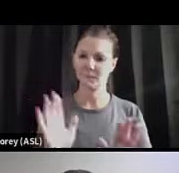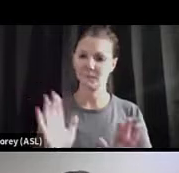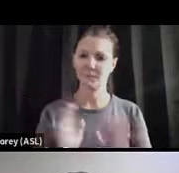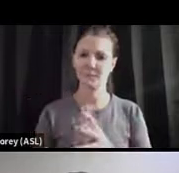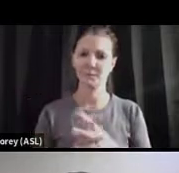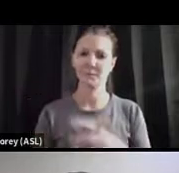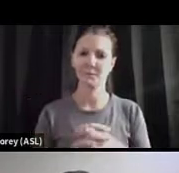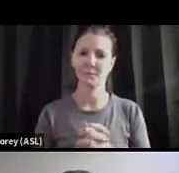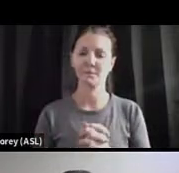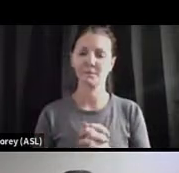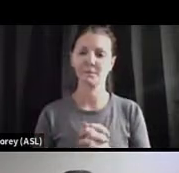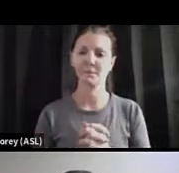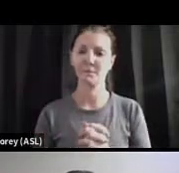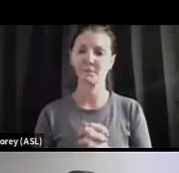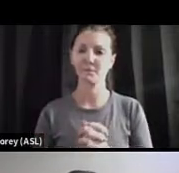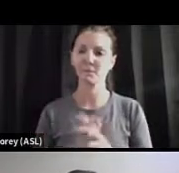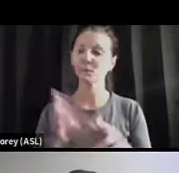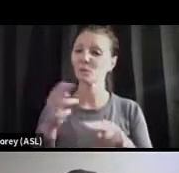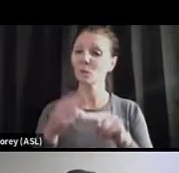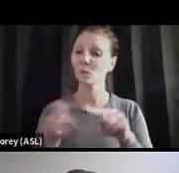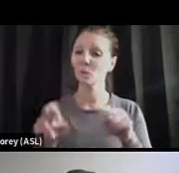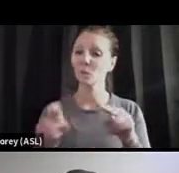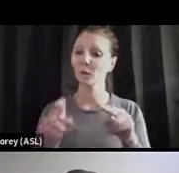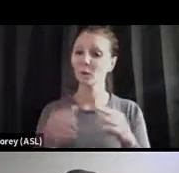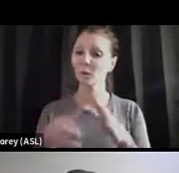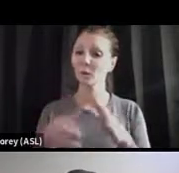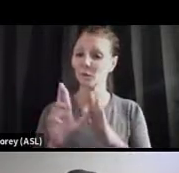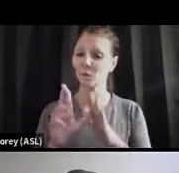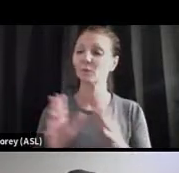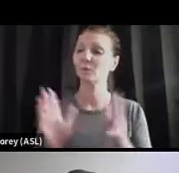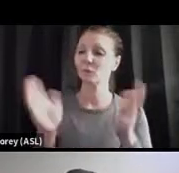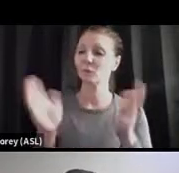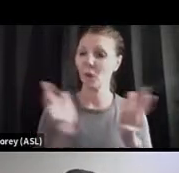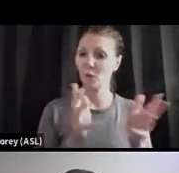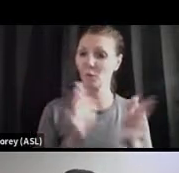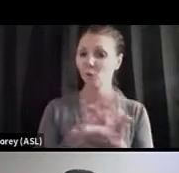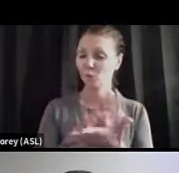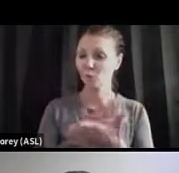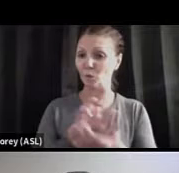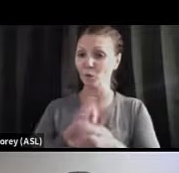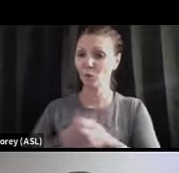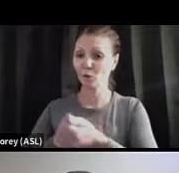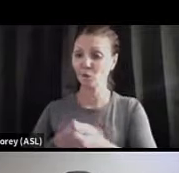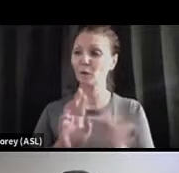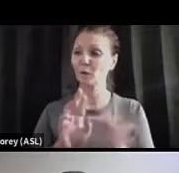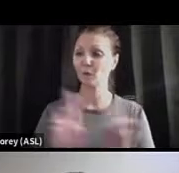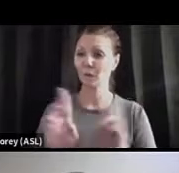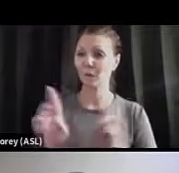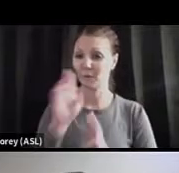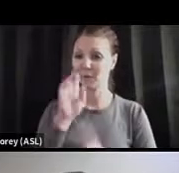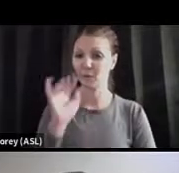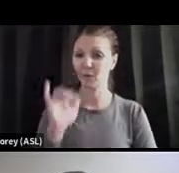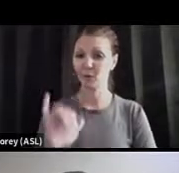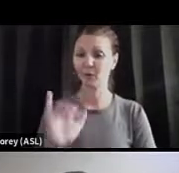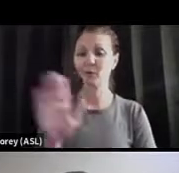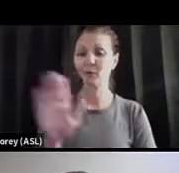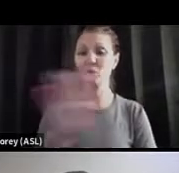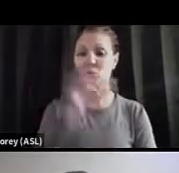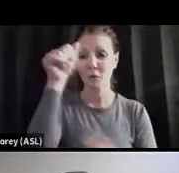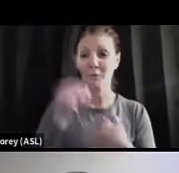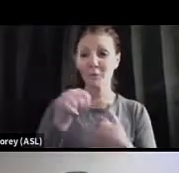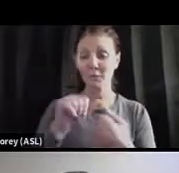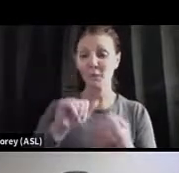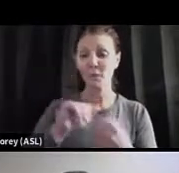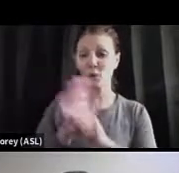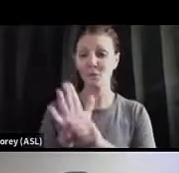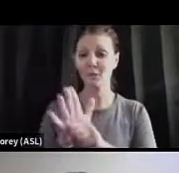So a quick review in talking to school nurses and prepping for this. Just remember COVID-19 symptoms, I think